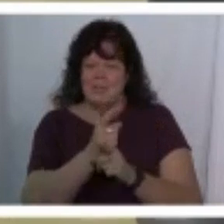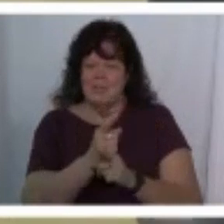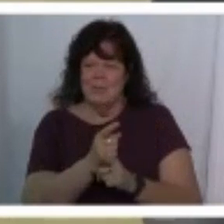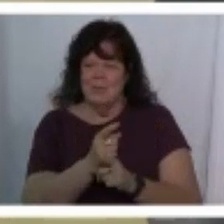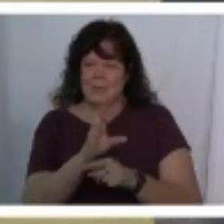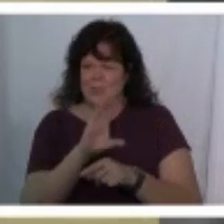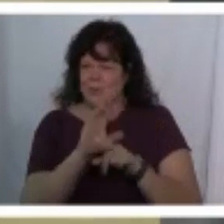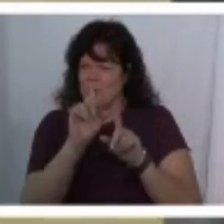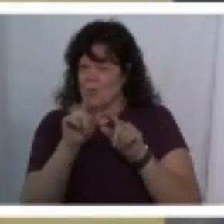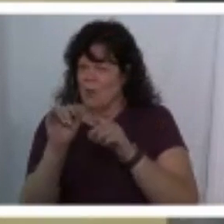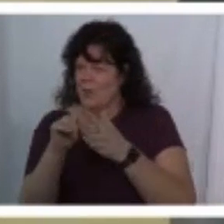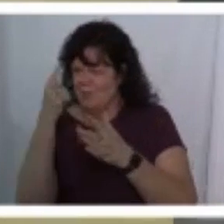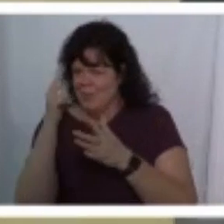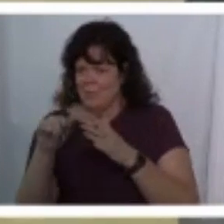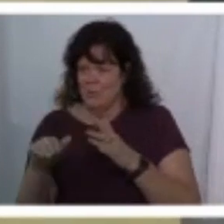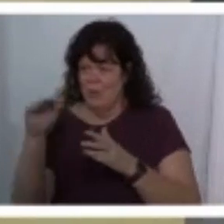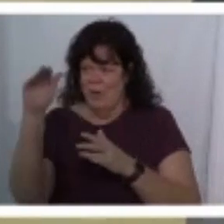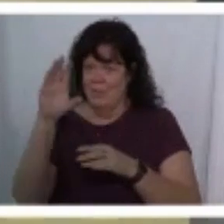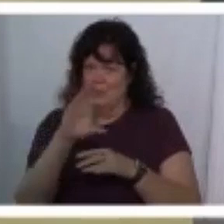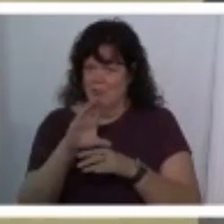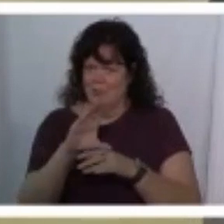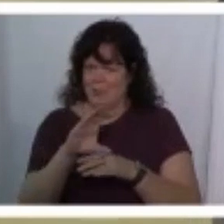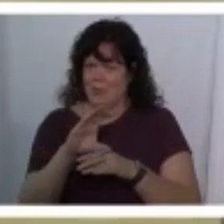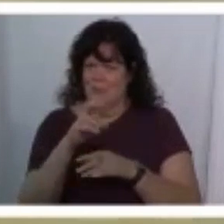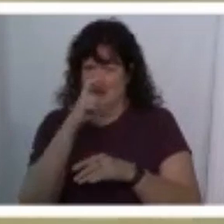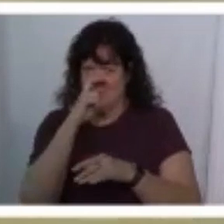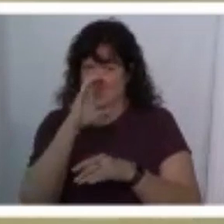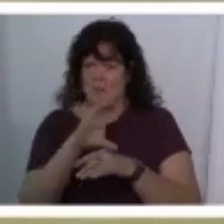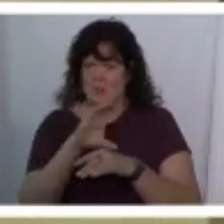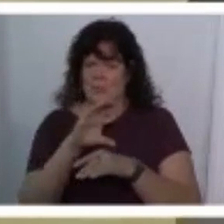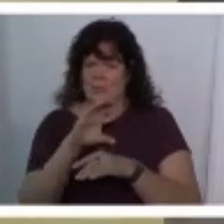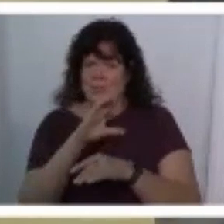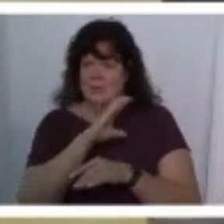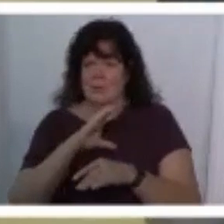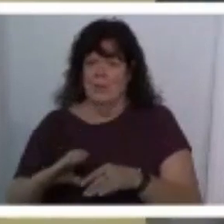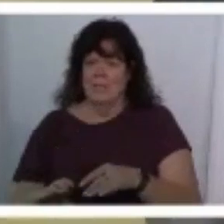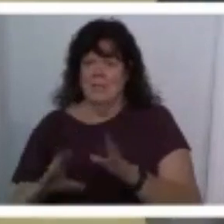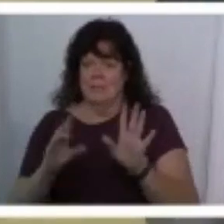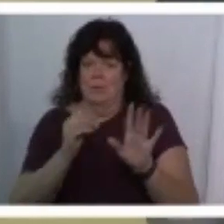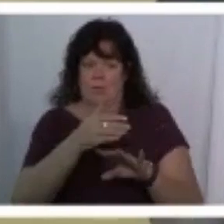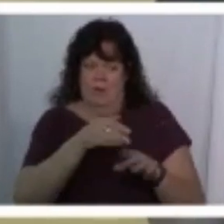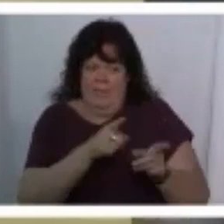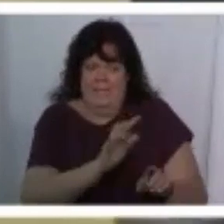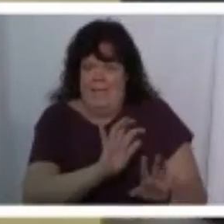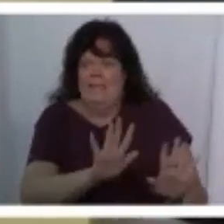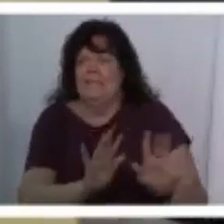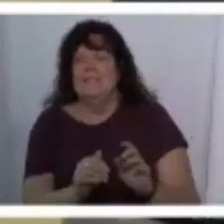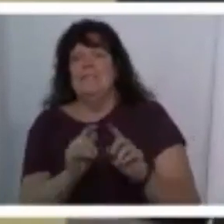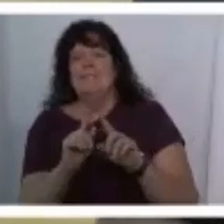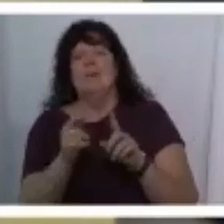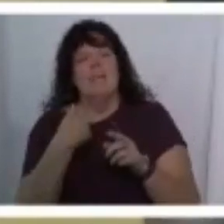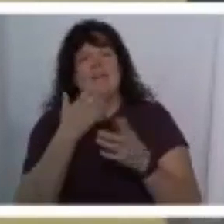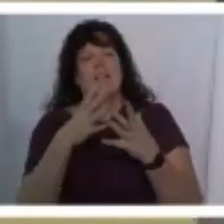church goer that you would think was raised in like a very strict church of christ which no hate to that um but i have a lot of